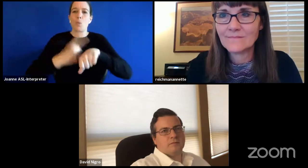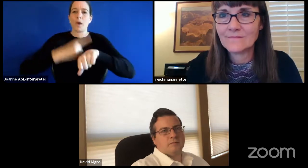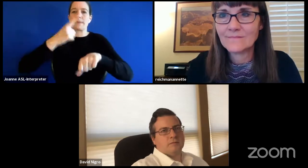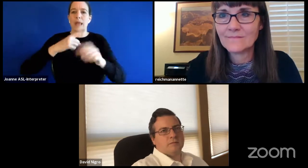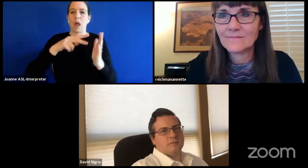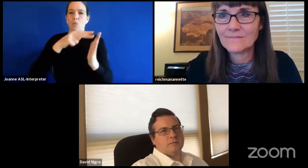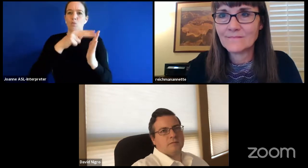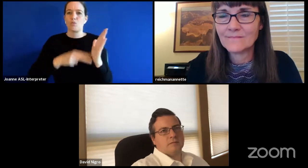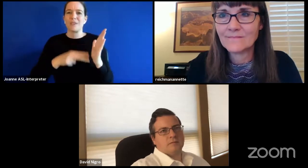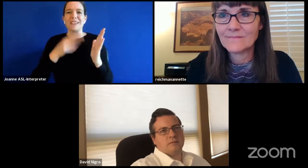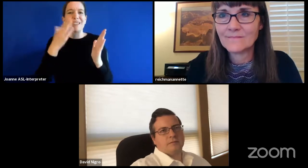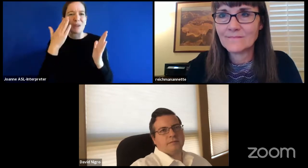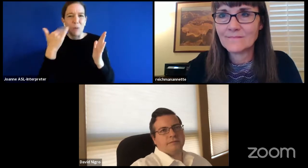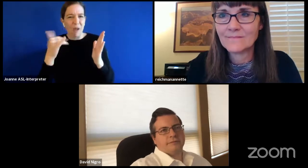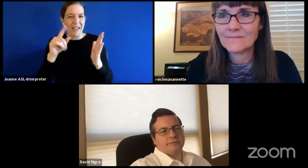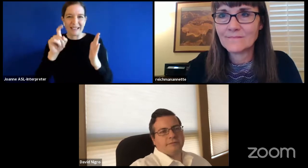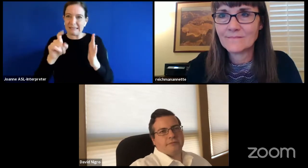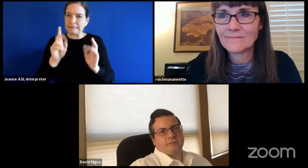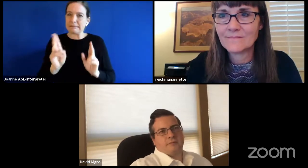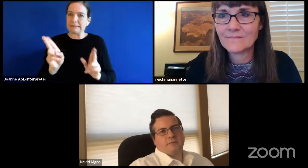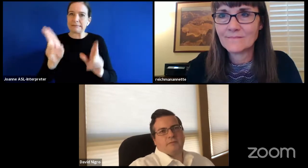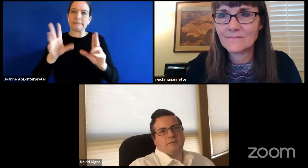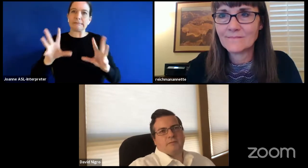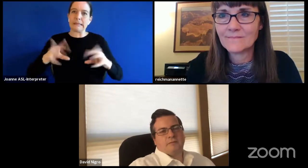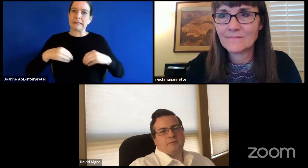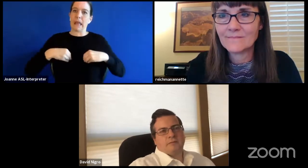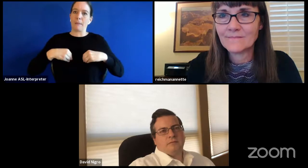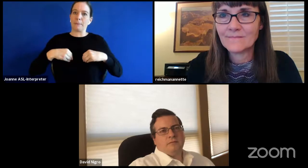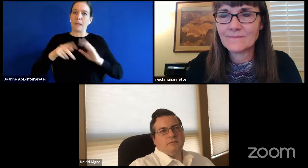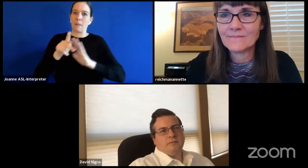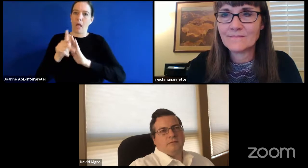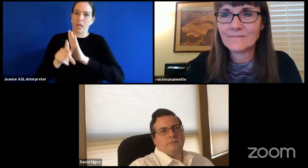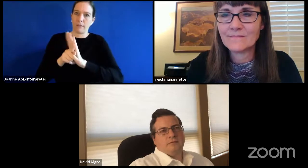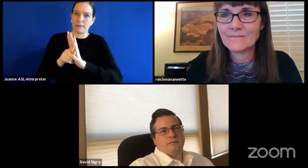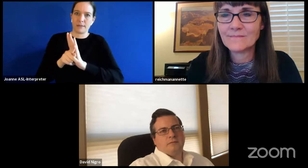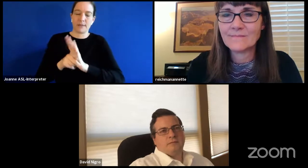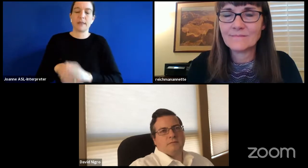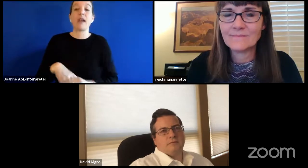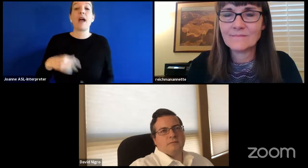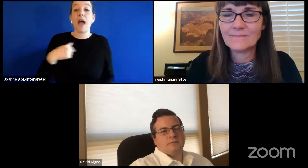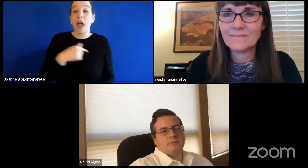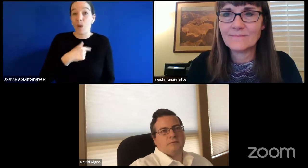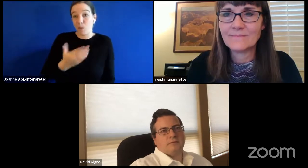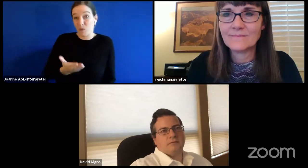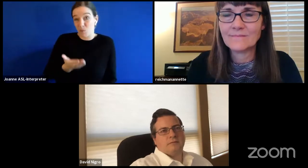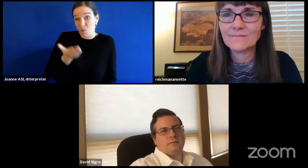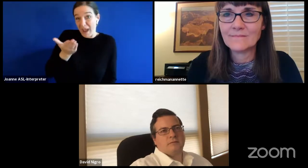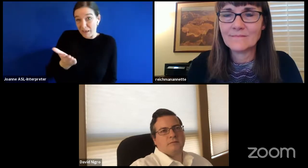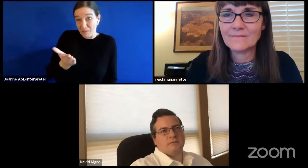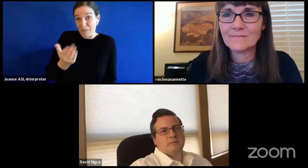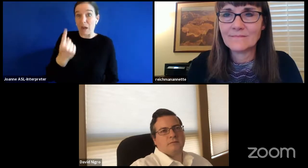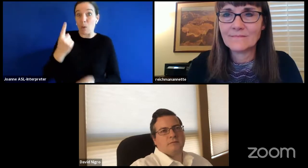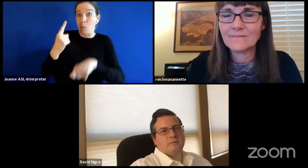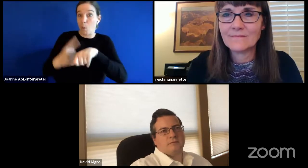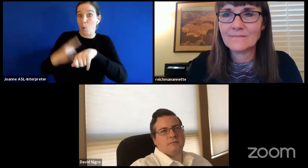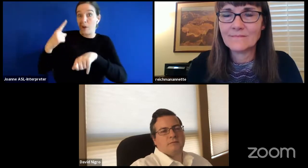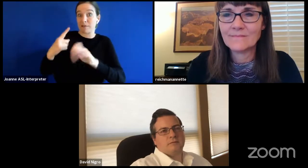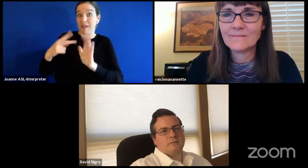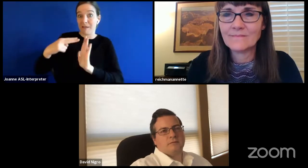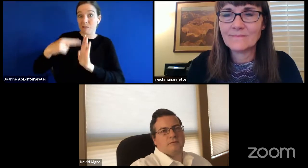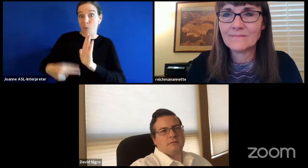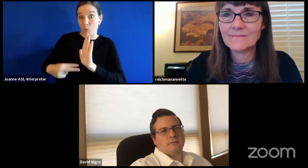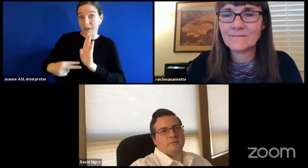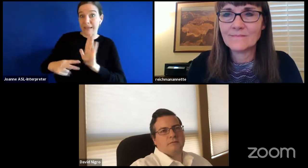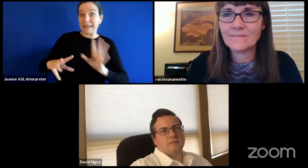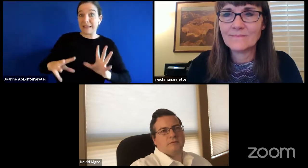situation uh and because we are recommending that this be adopted in one read this would